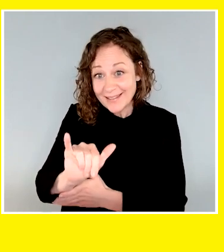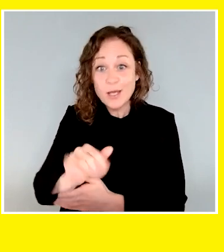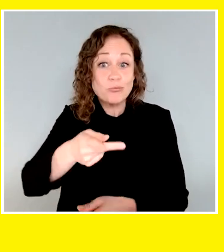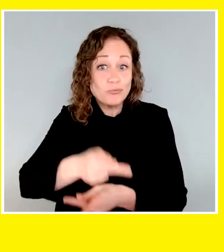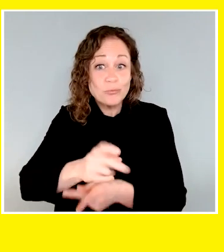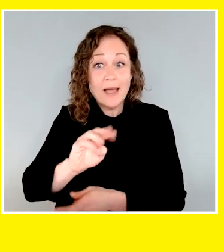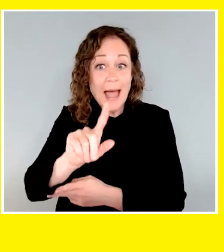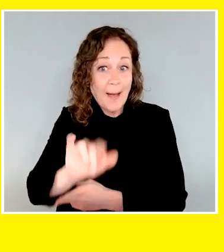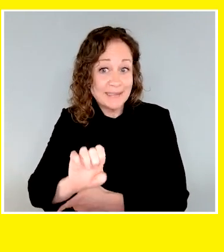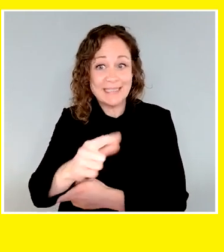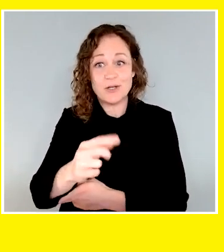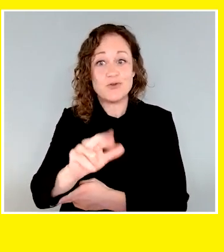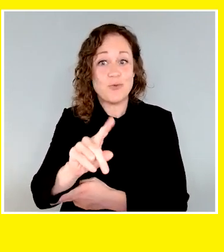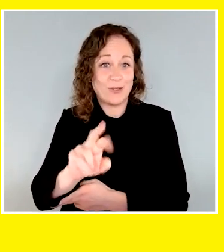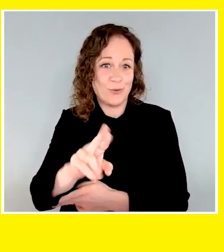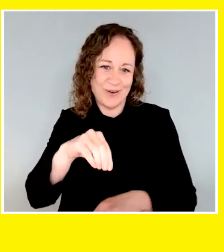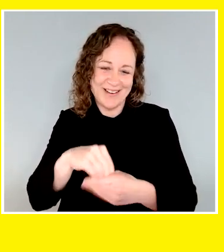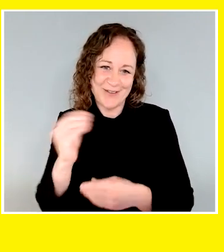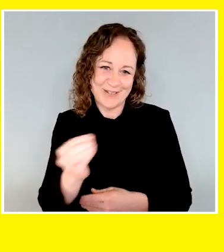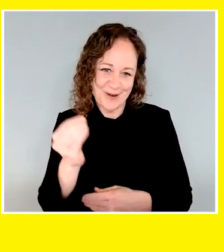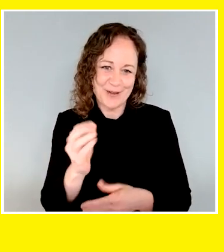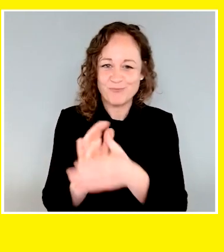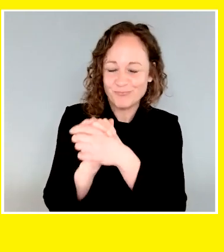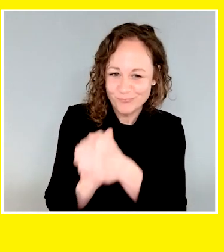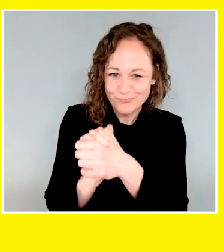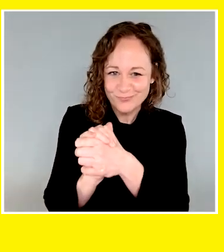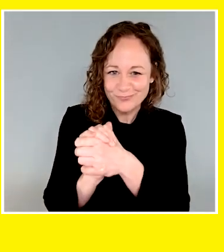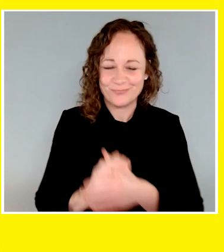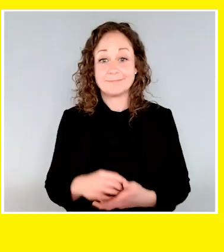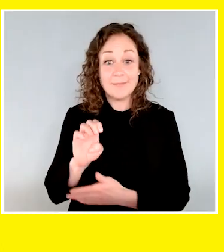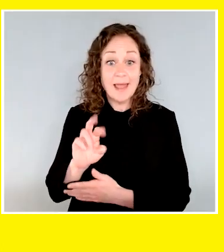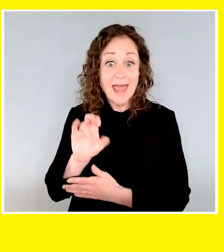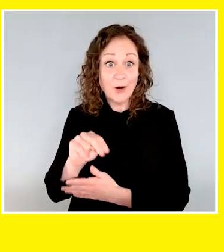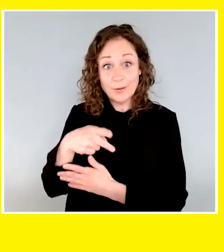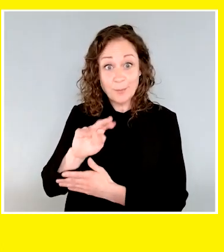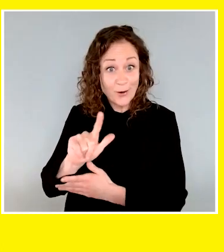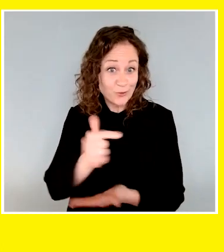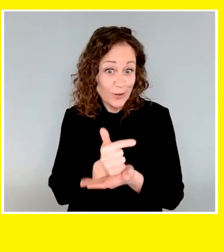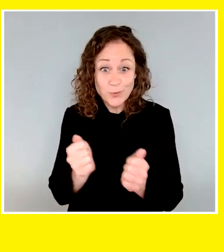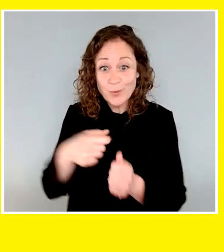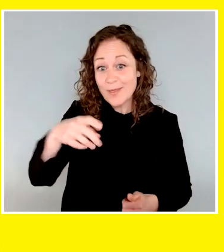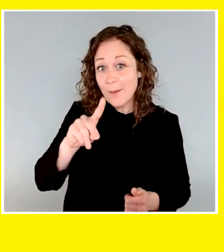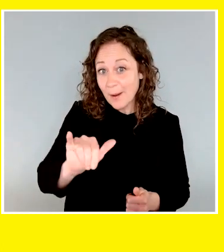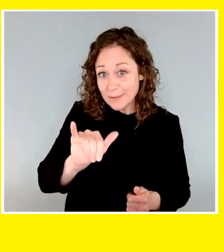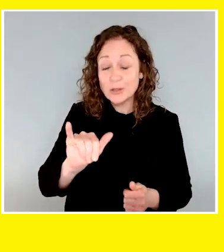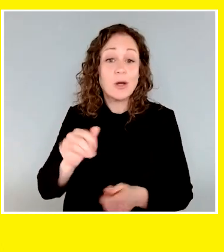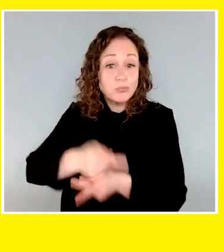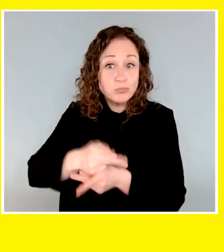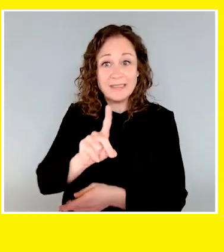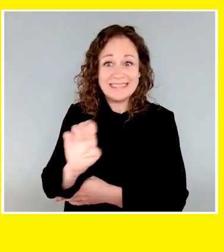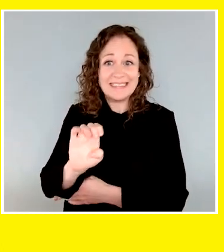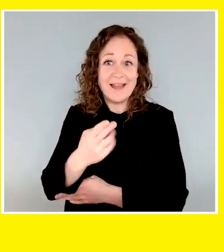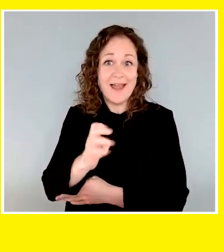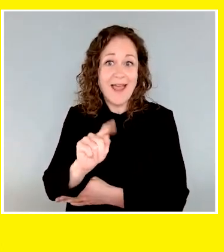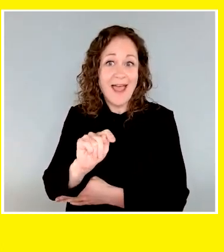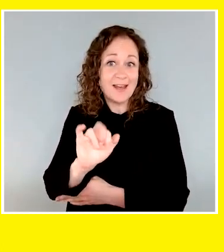Emily Gratidore in Ontario. Congratulations, Megan and Willie. Aaron Parnal is graduating with Poppy, who was raised by